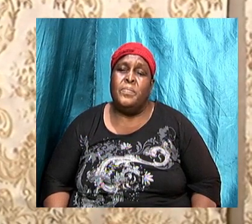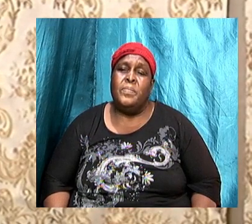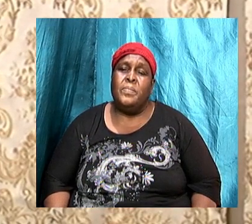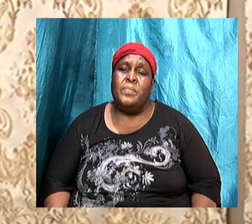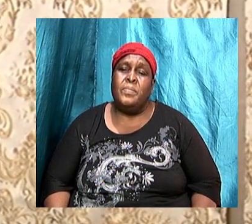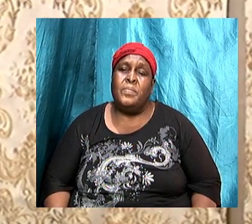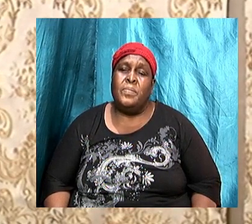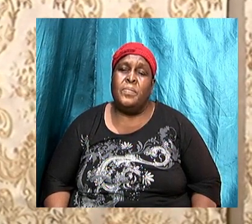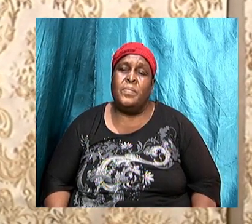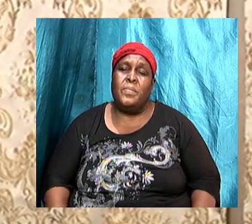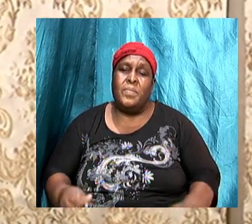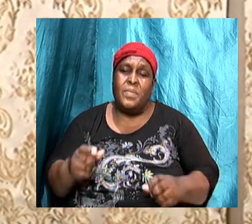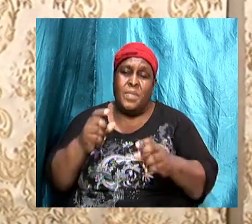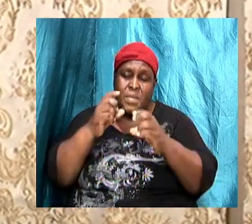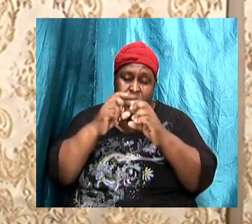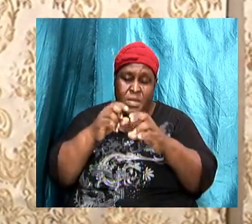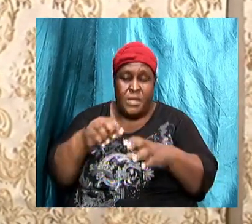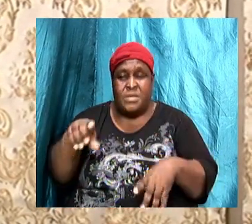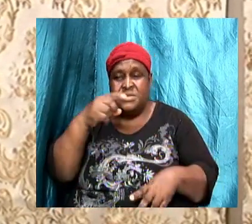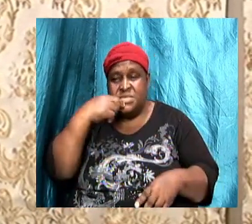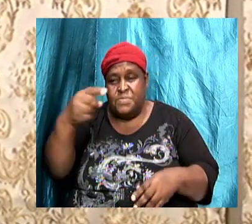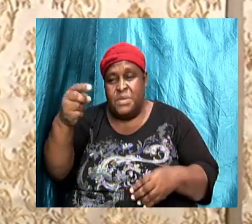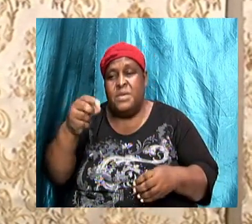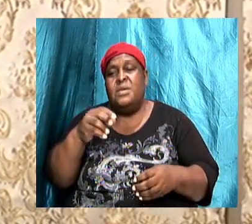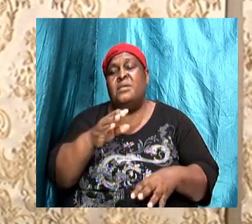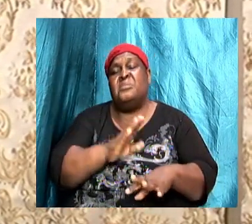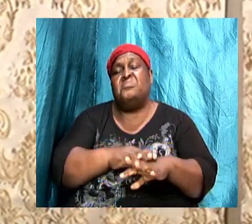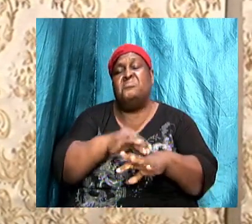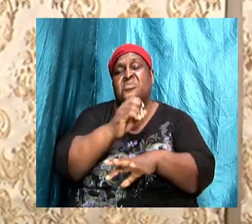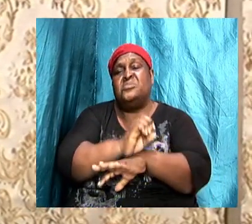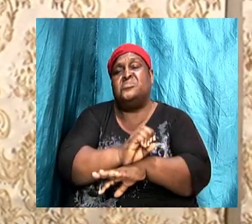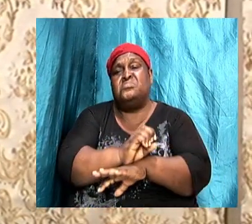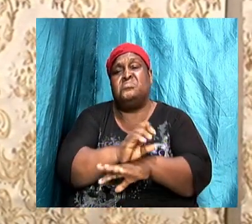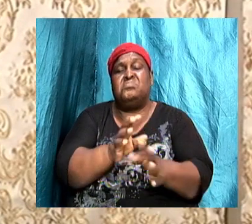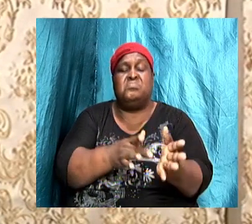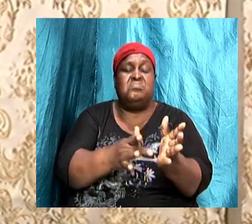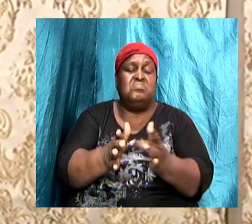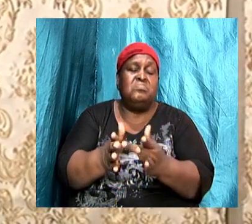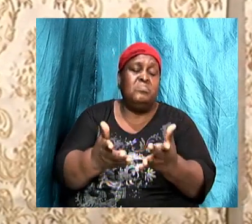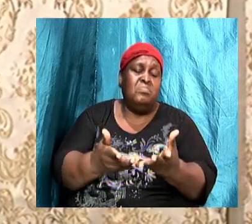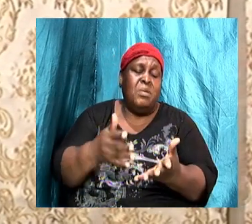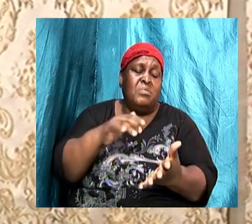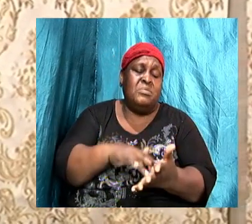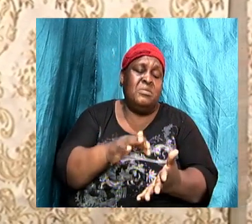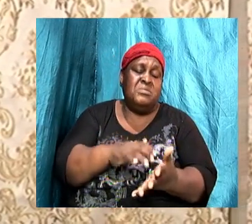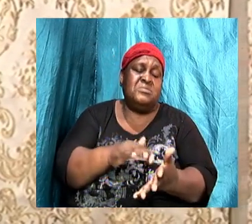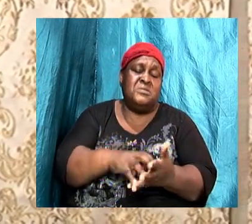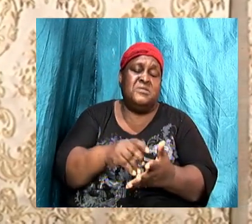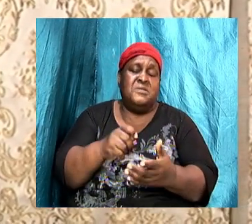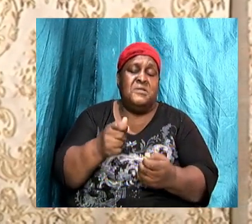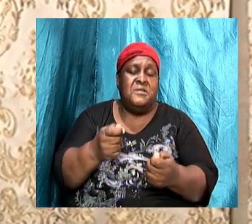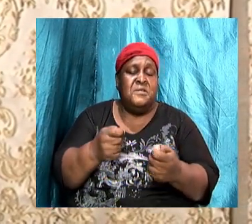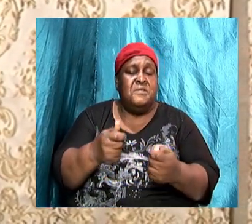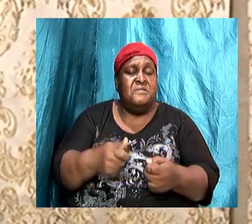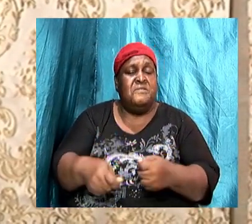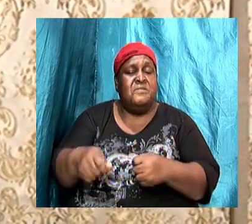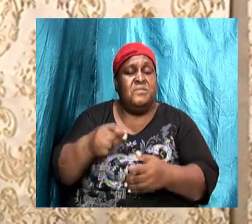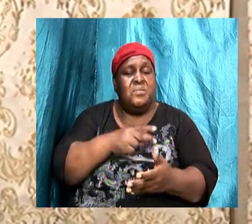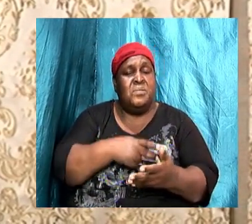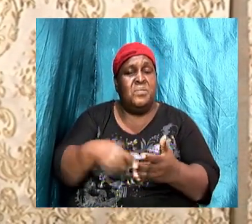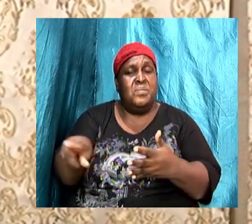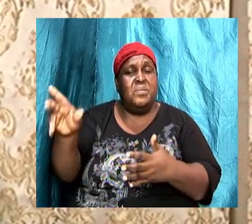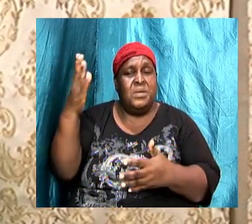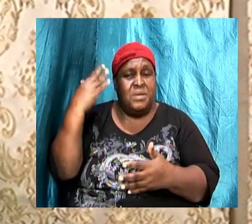in on the churches because Bible study over these few weeks will be focused